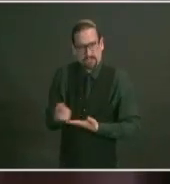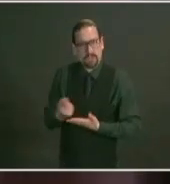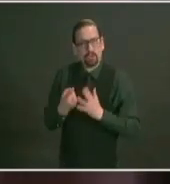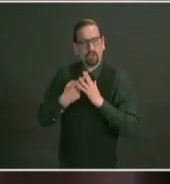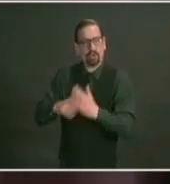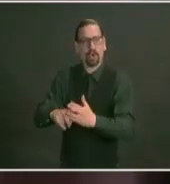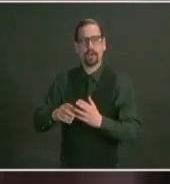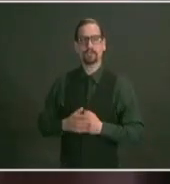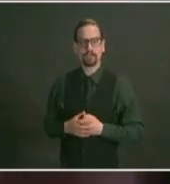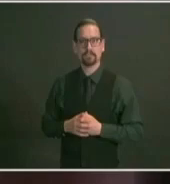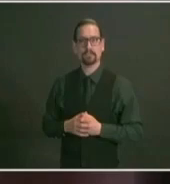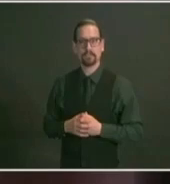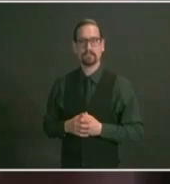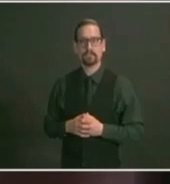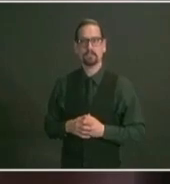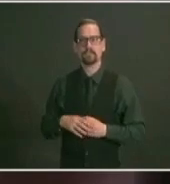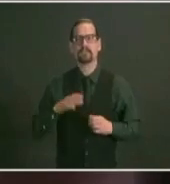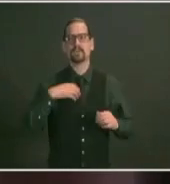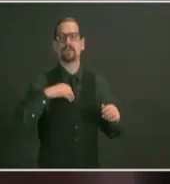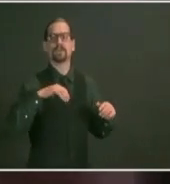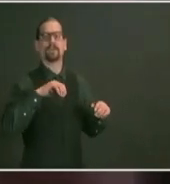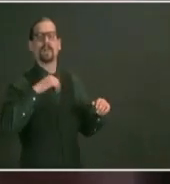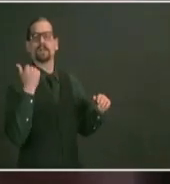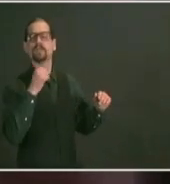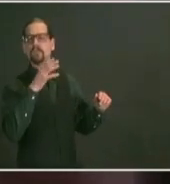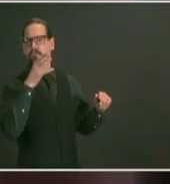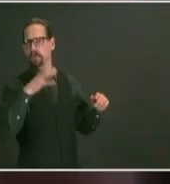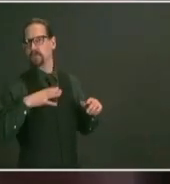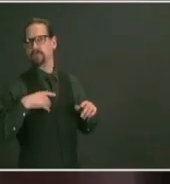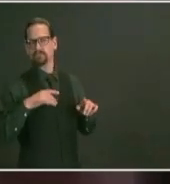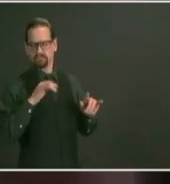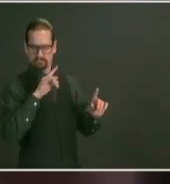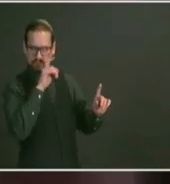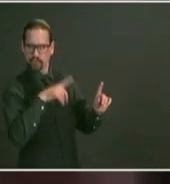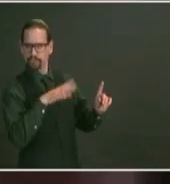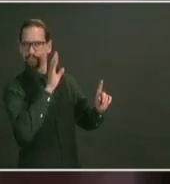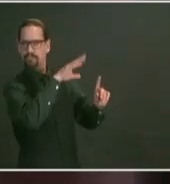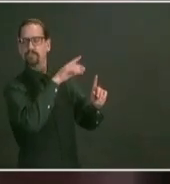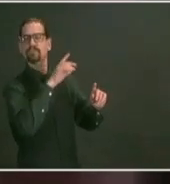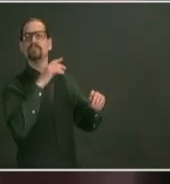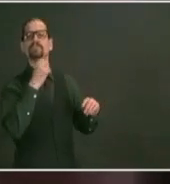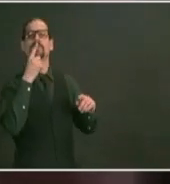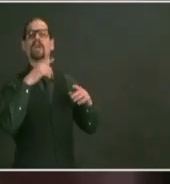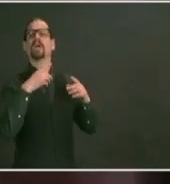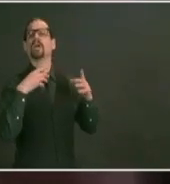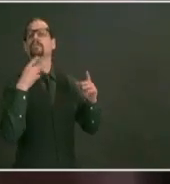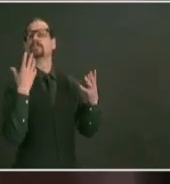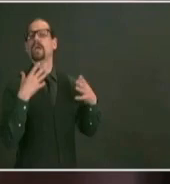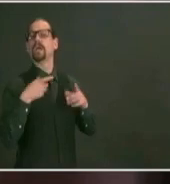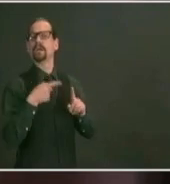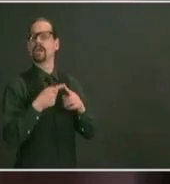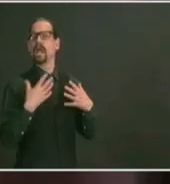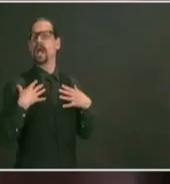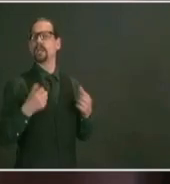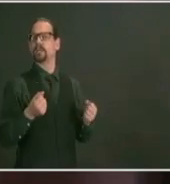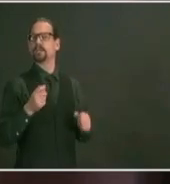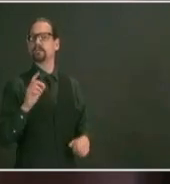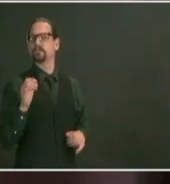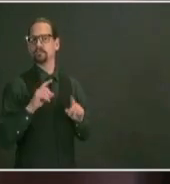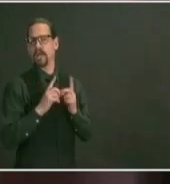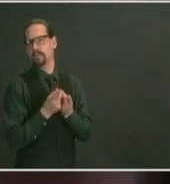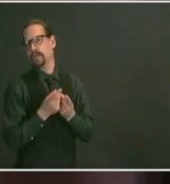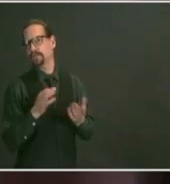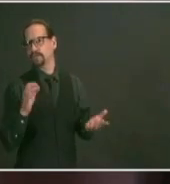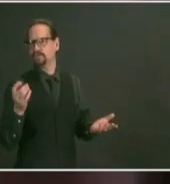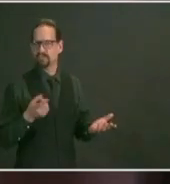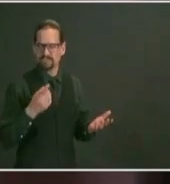and then just a follow-up to that as well um the health department you guys are developing a waiting room to schedule a vaccine when is that coming out what's